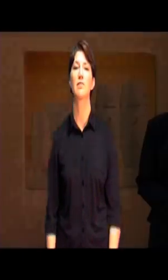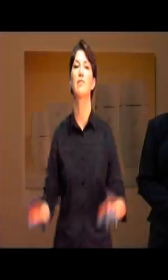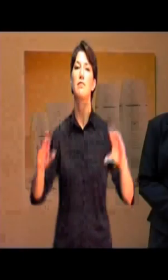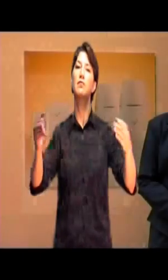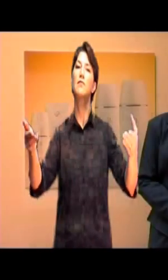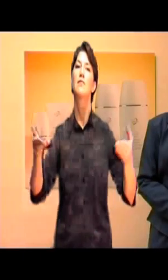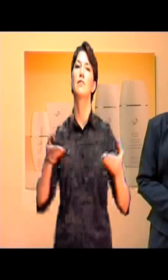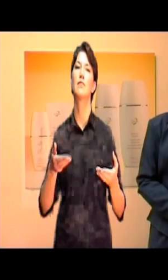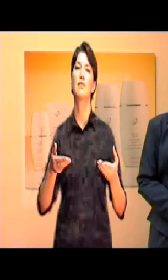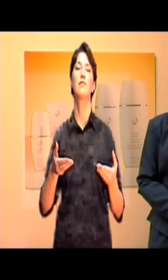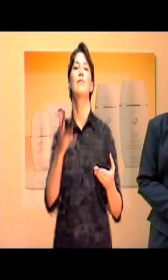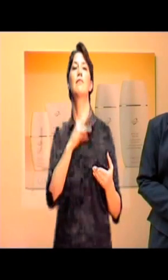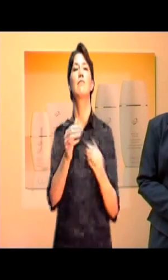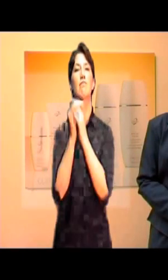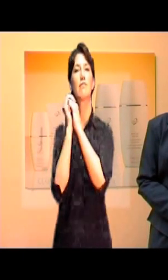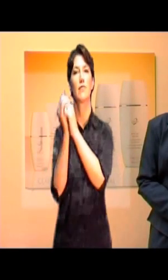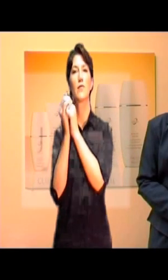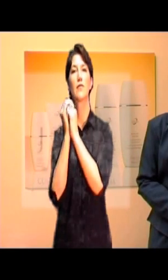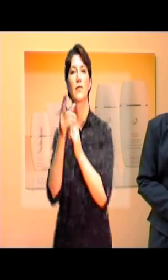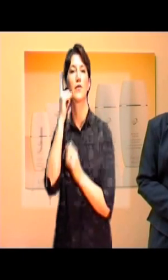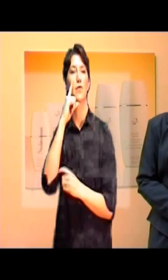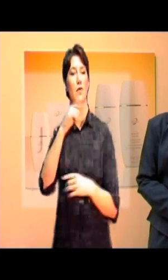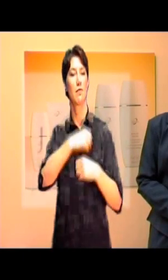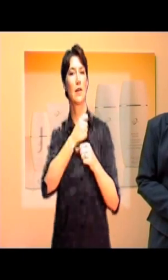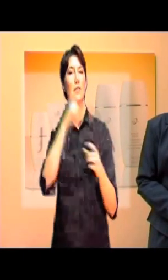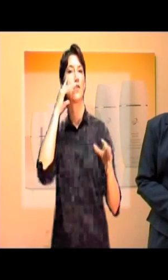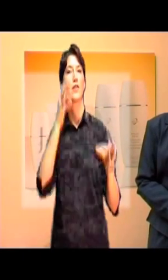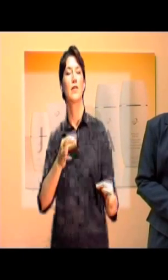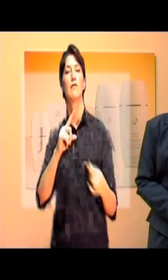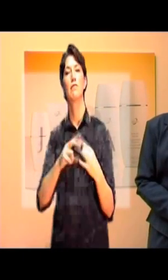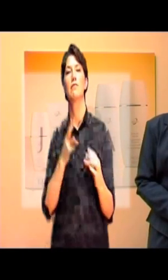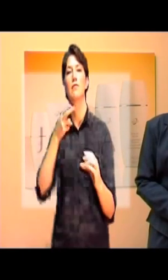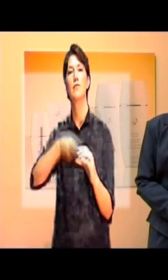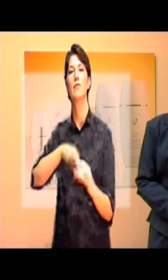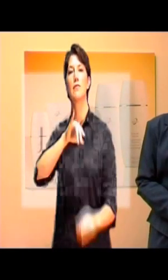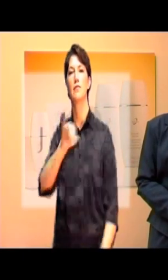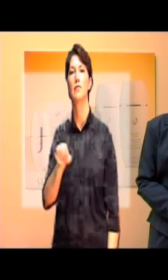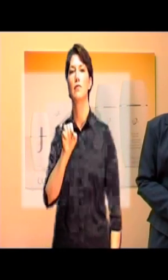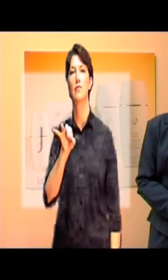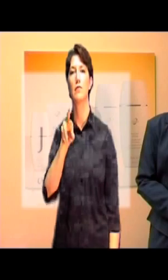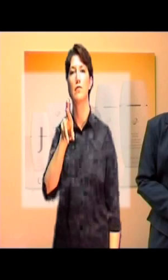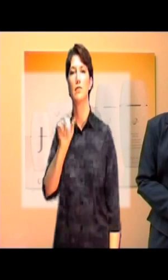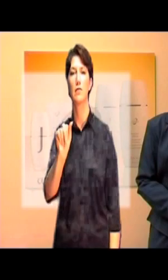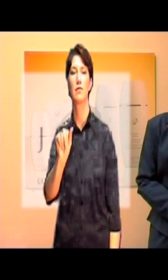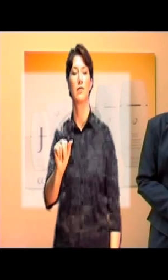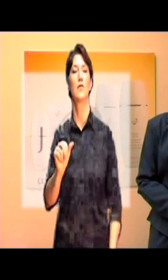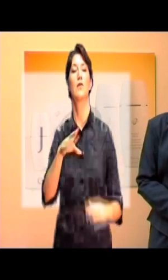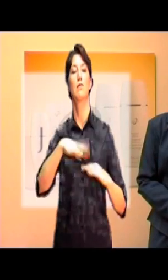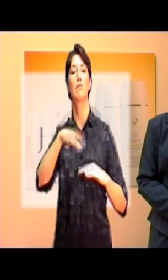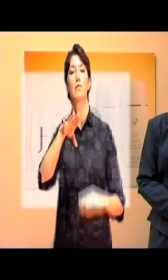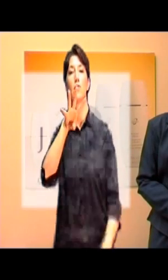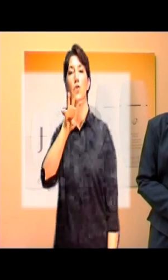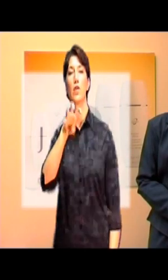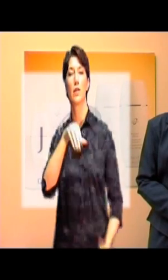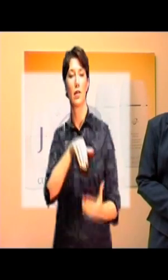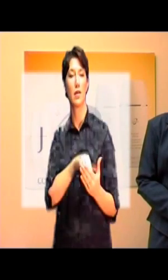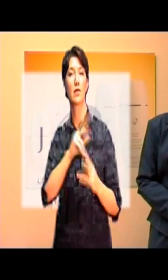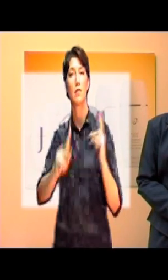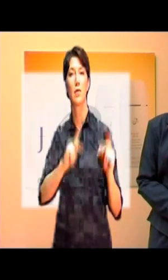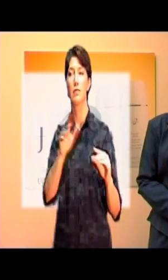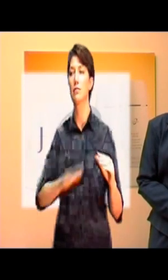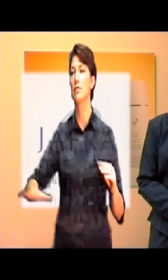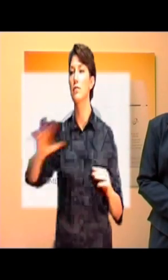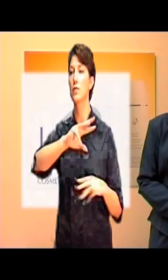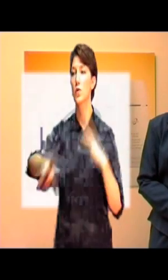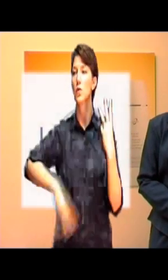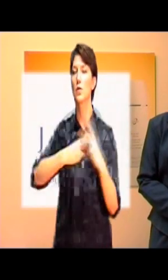Welcome and congratulations on a wise business decision to become a Jaffra consultant and join over 400,000 consultants